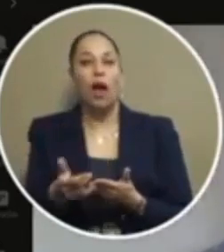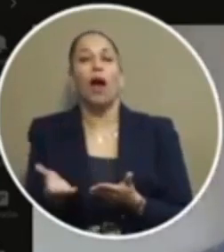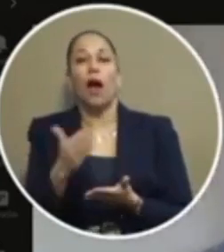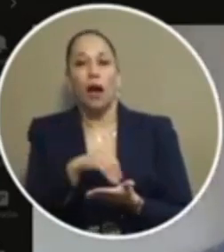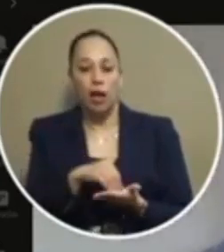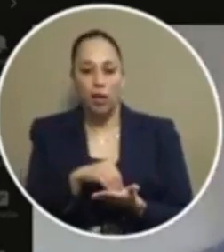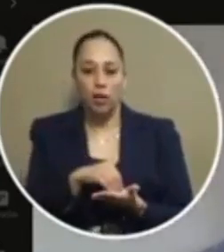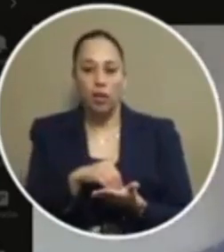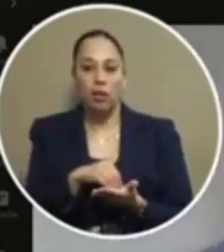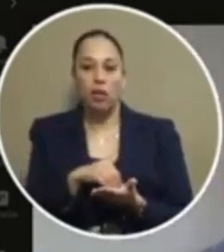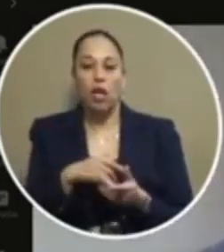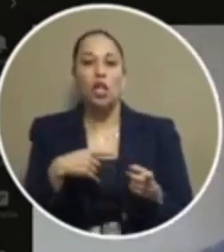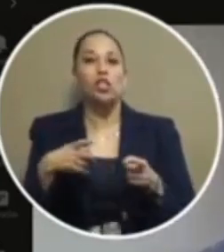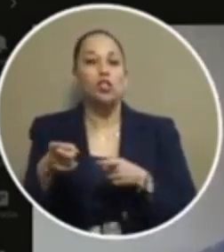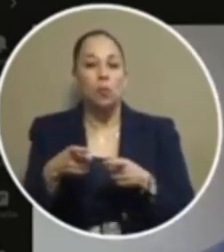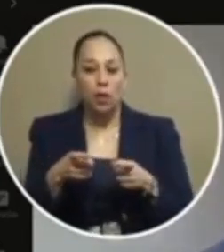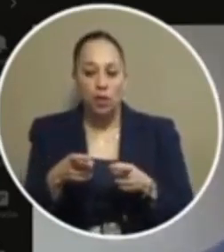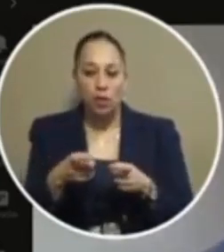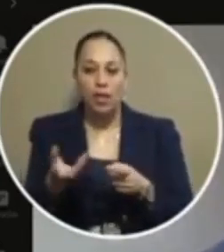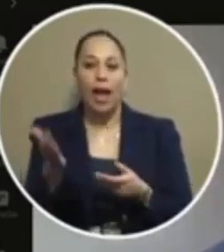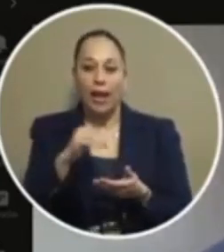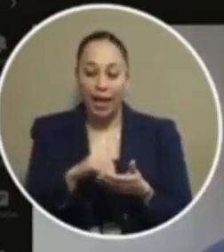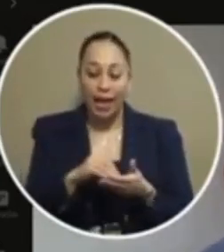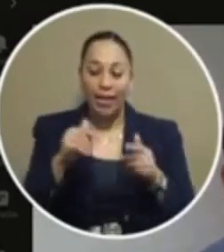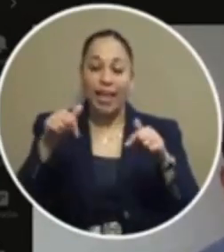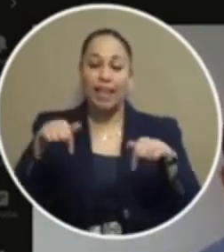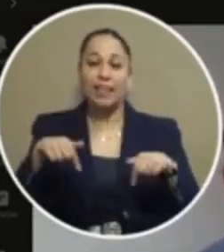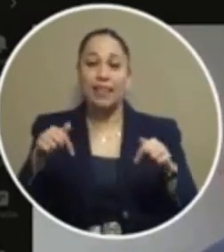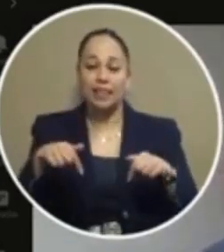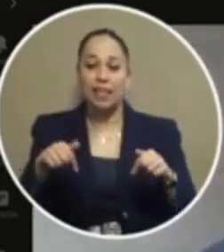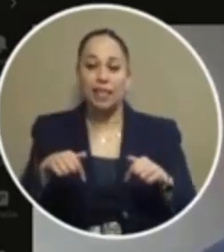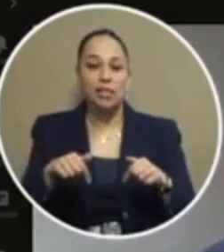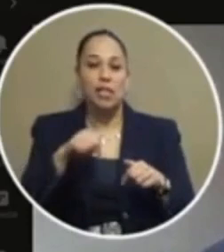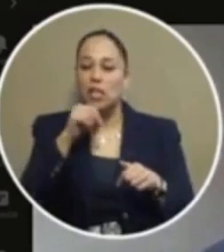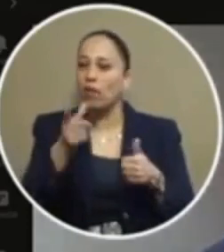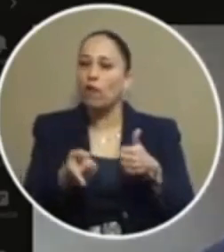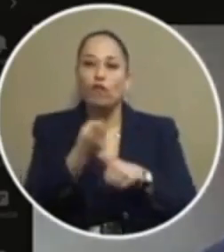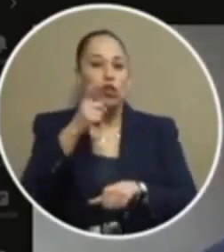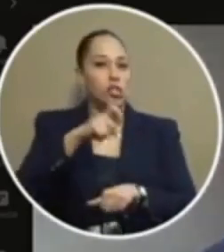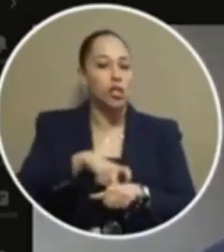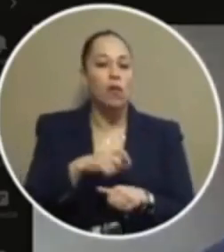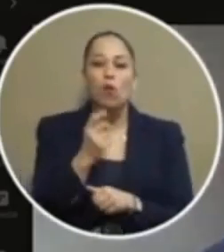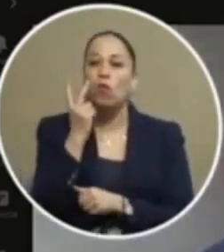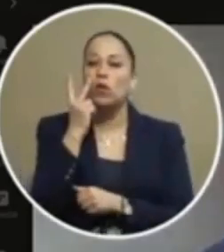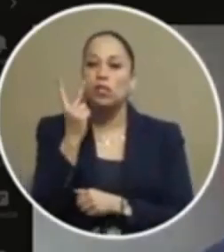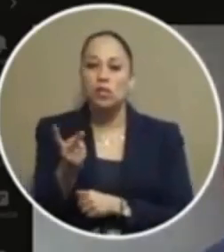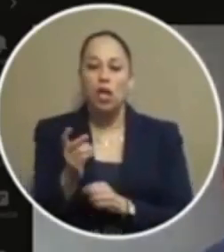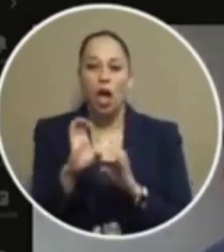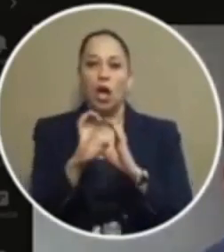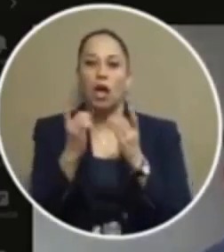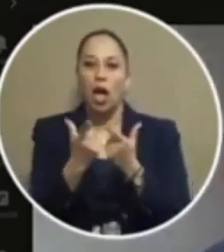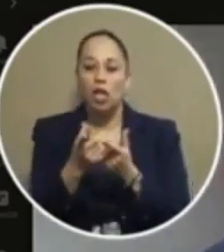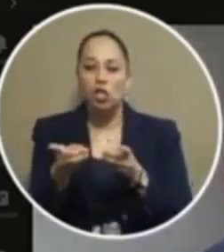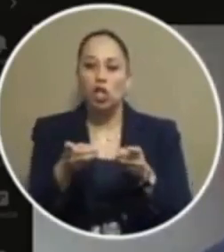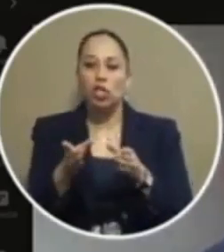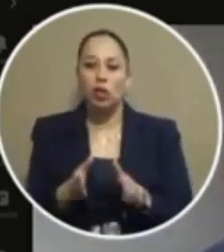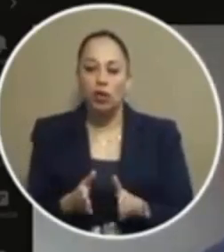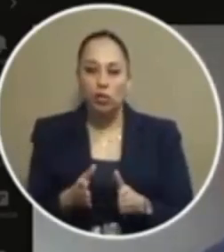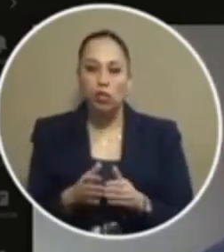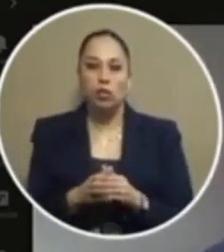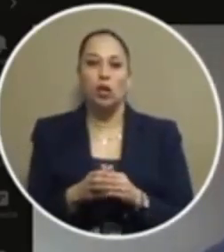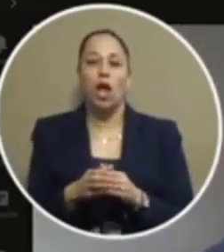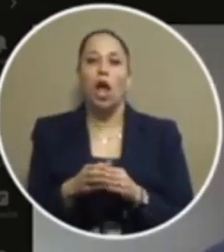to the manager i you know again this is this is not the first time where we've seen a council directive a council